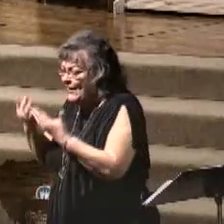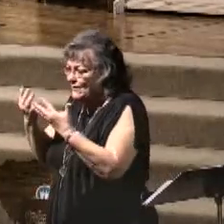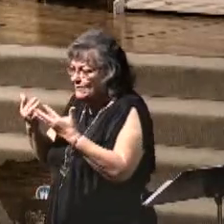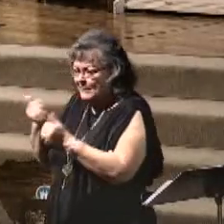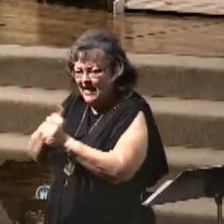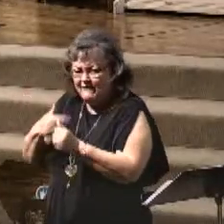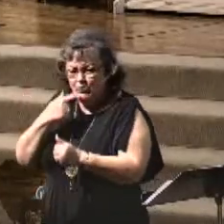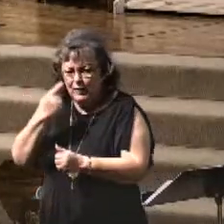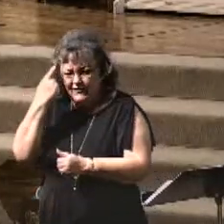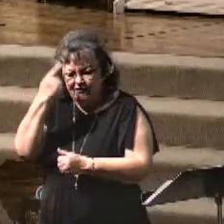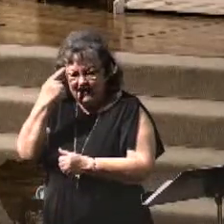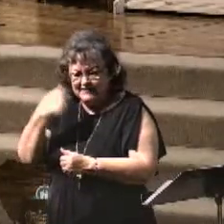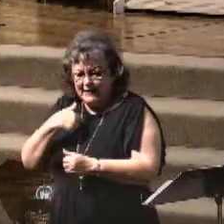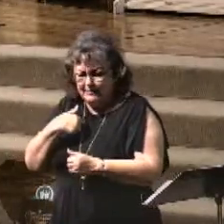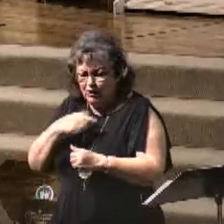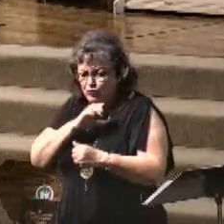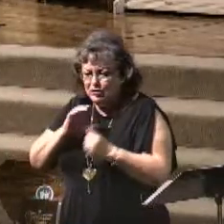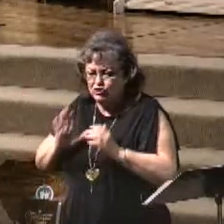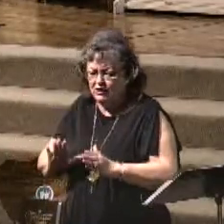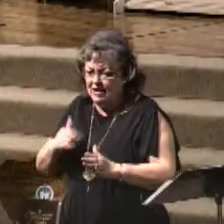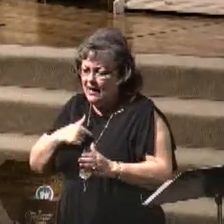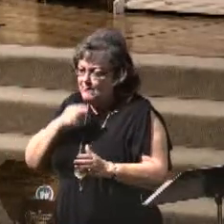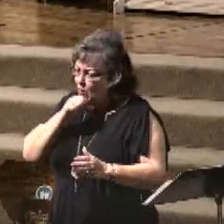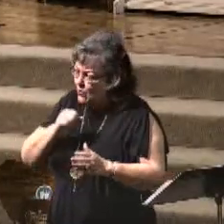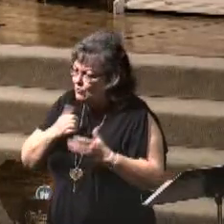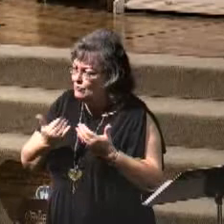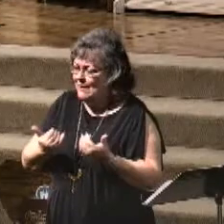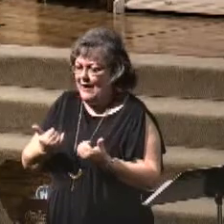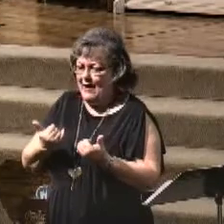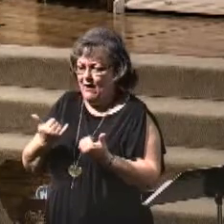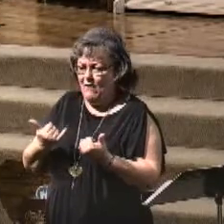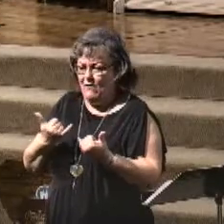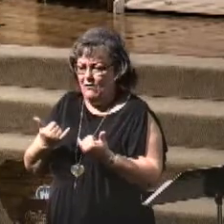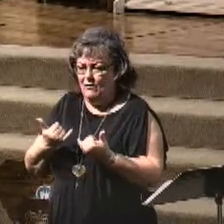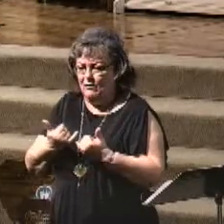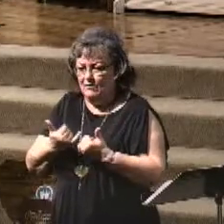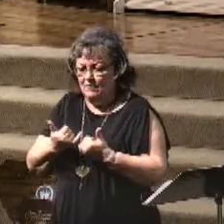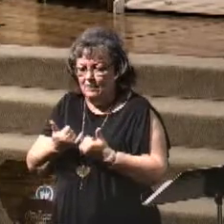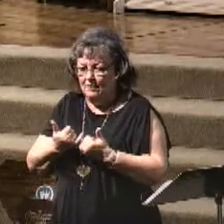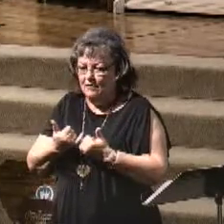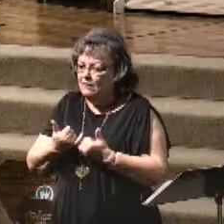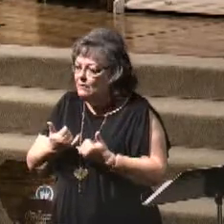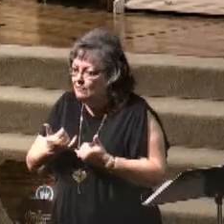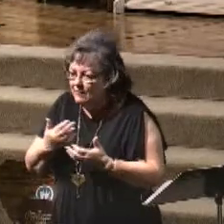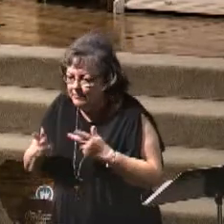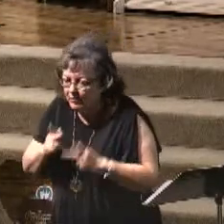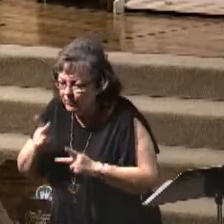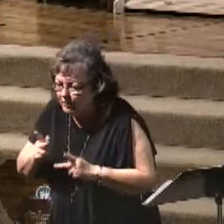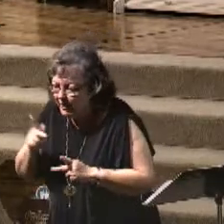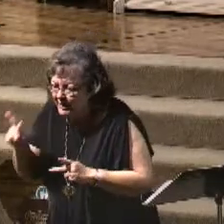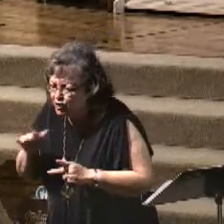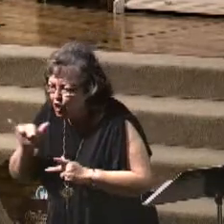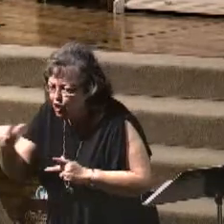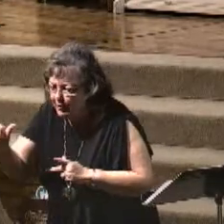I'm a Christian. I'm up in years. Folks, eternity is forever.